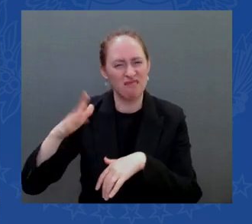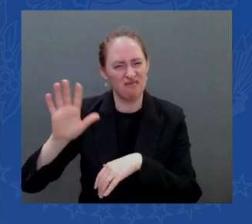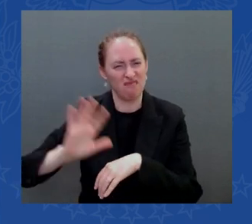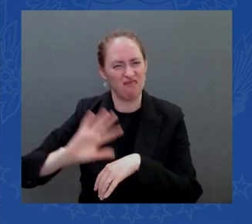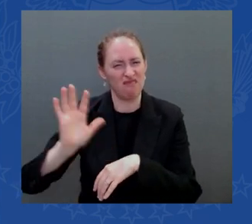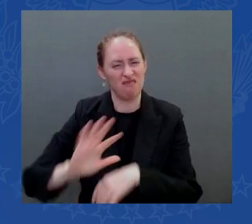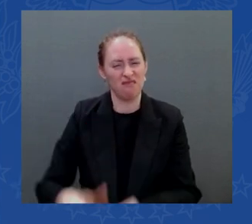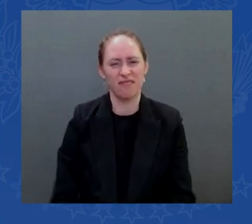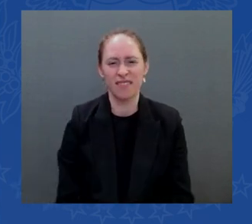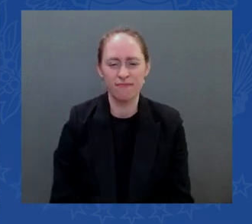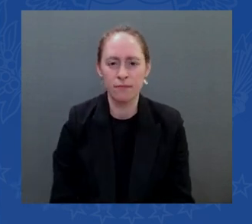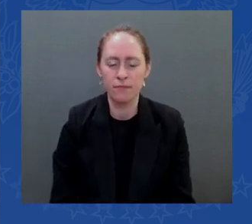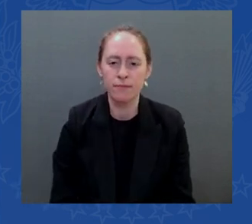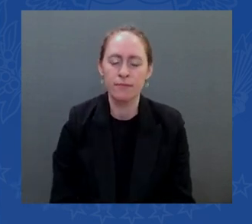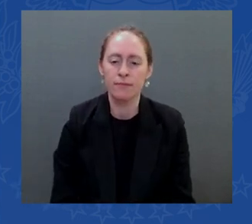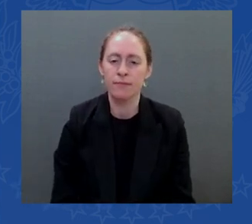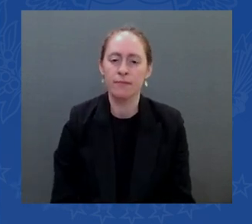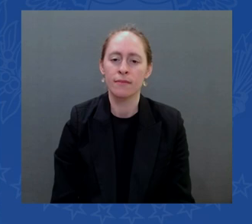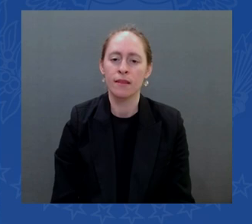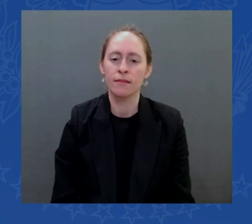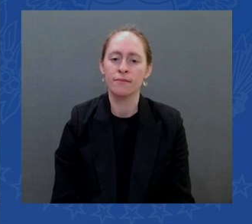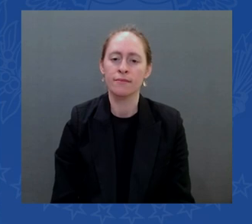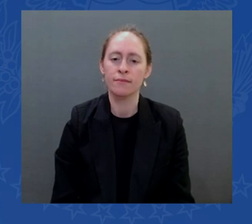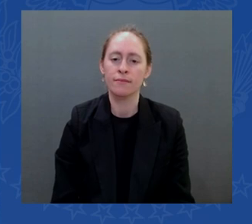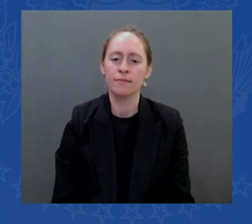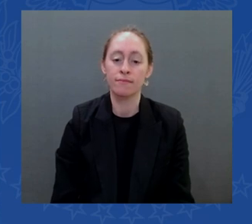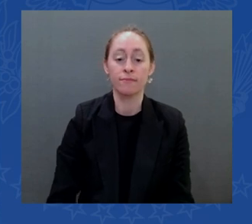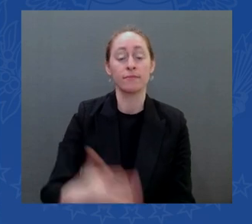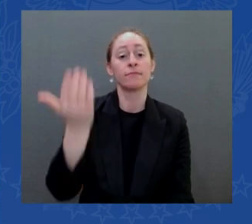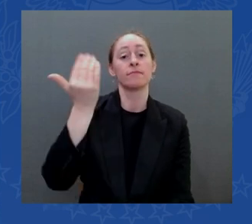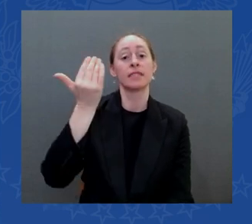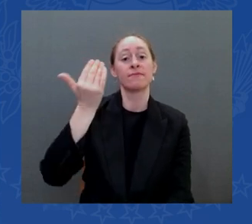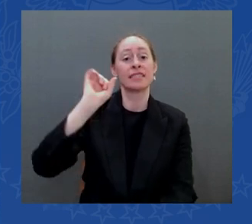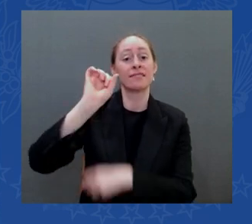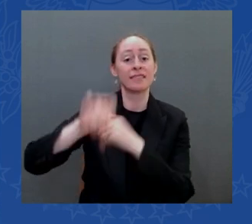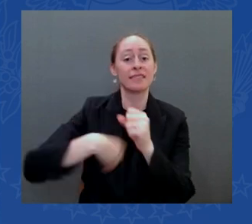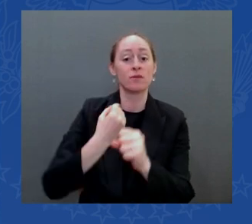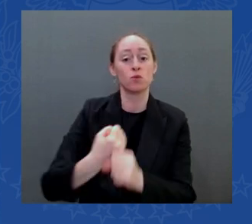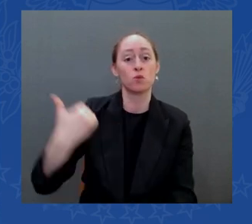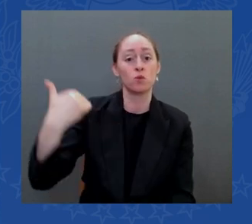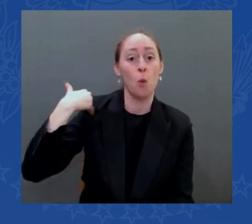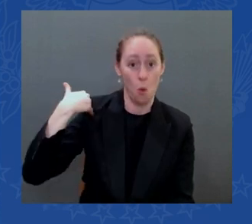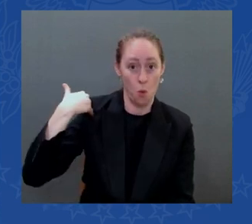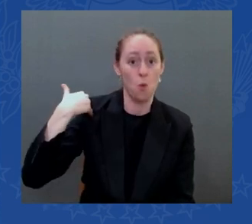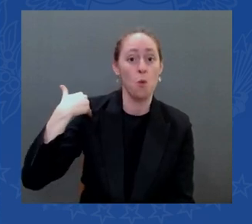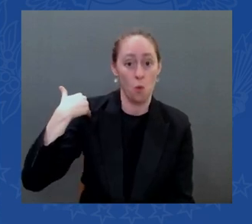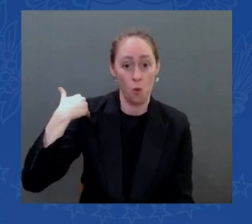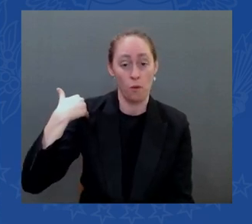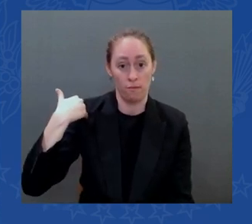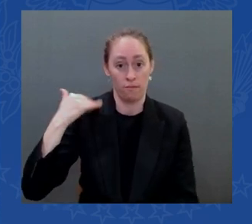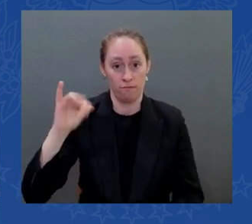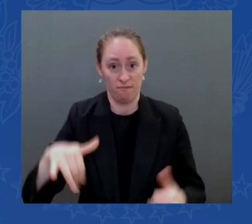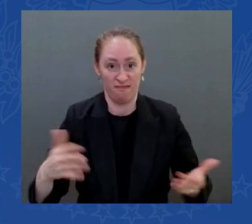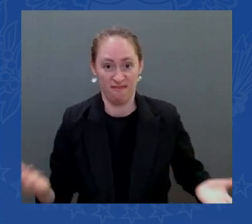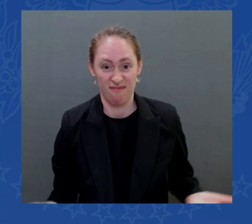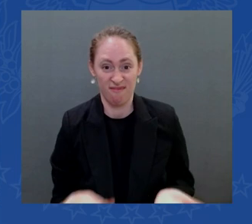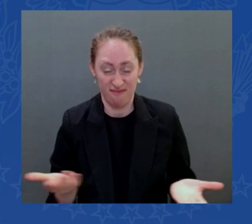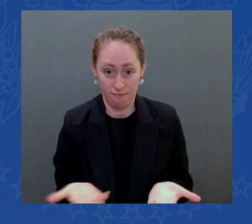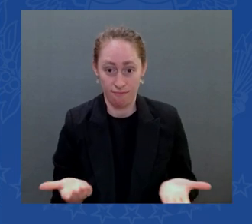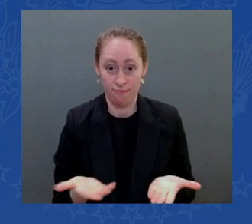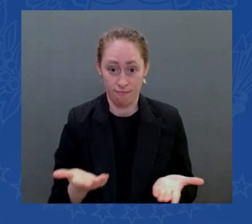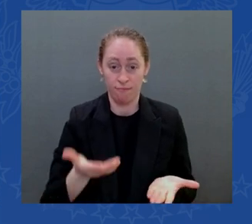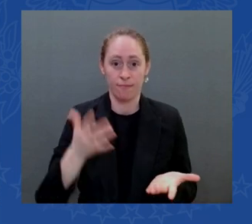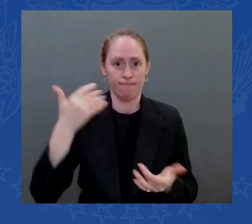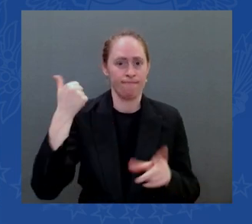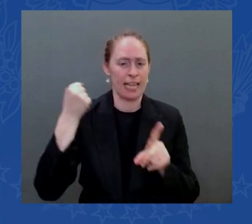week this state experienced a second 100 year flood in a space of 11 months cars submerged thousands